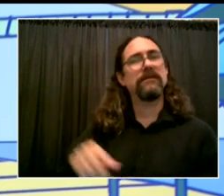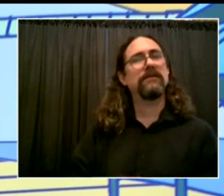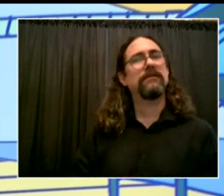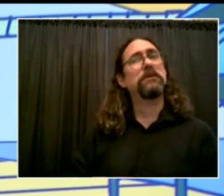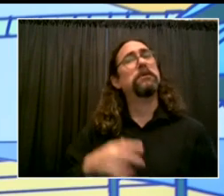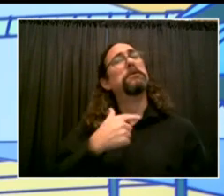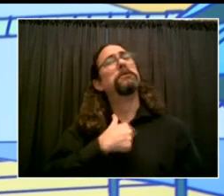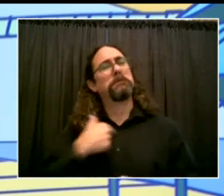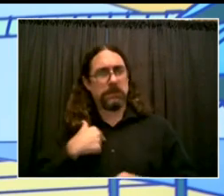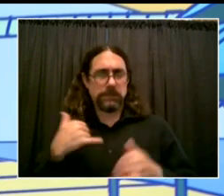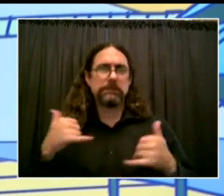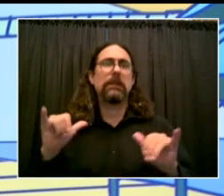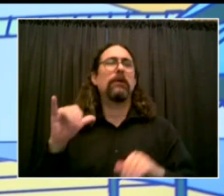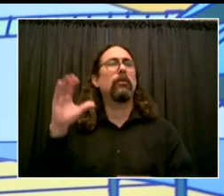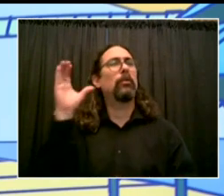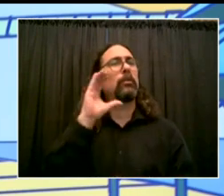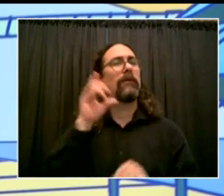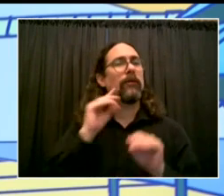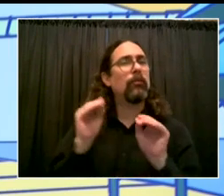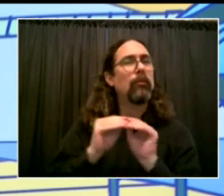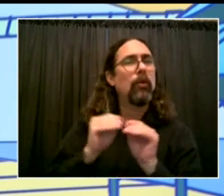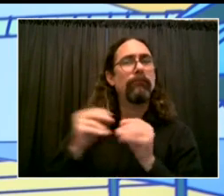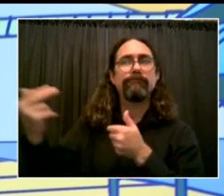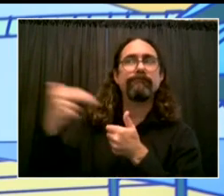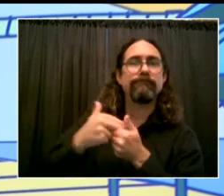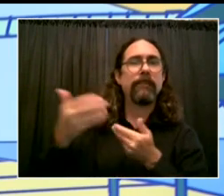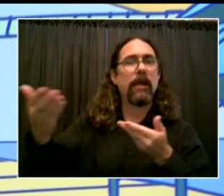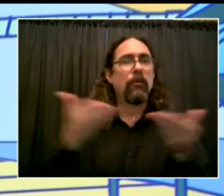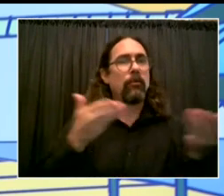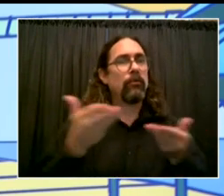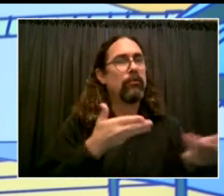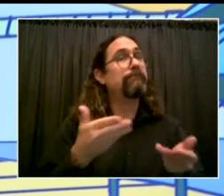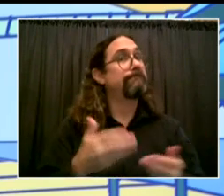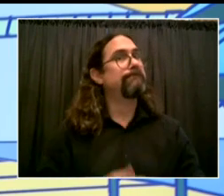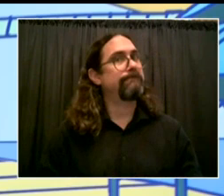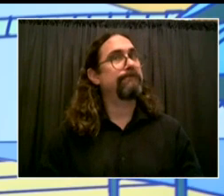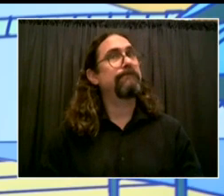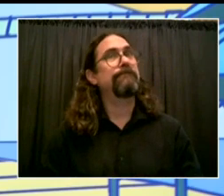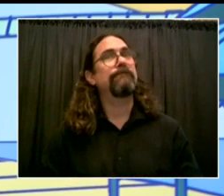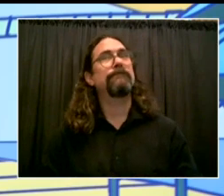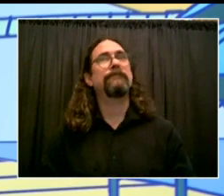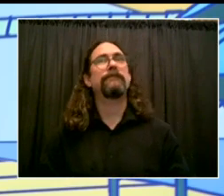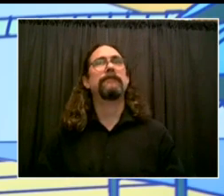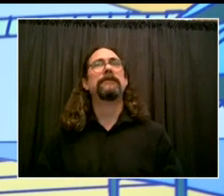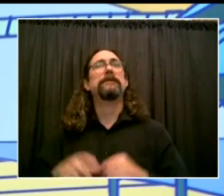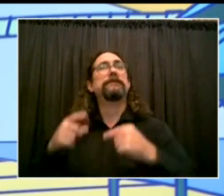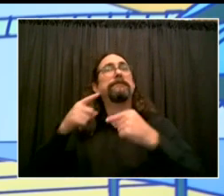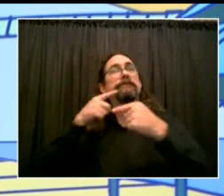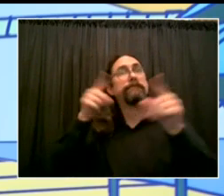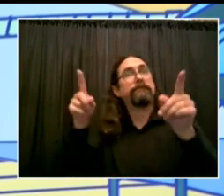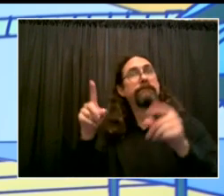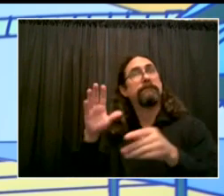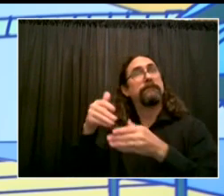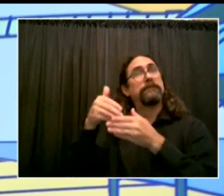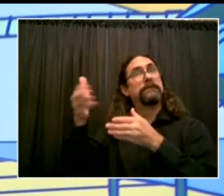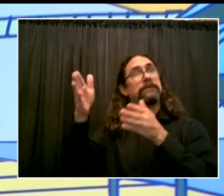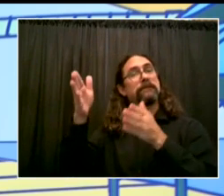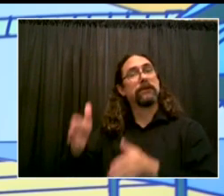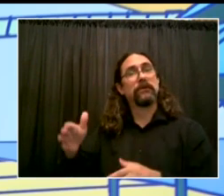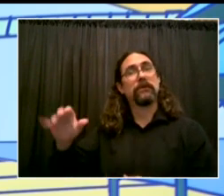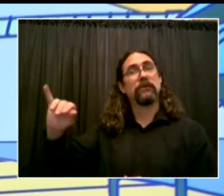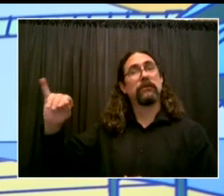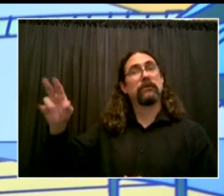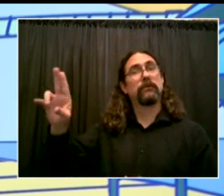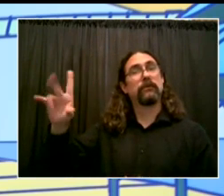Hey, Mr. Mayor, can you talk a little bit more, you said, you know, this is kind of a stay-tuned situation on many of these